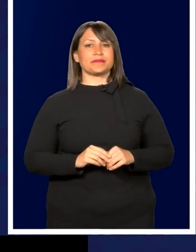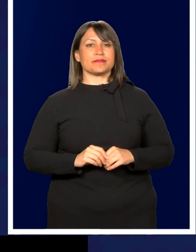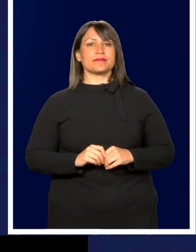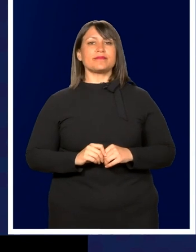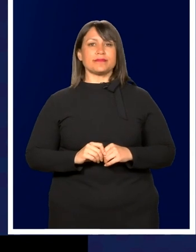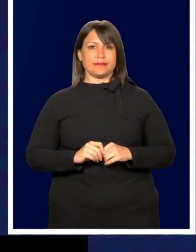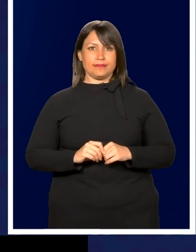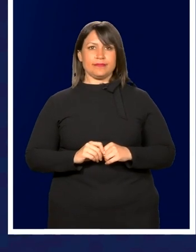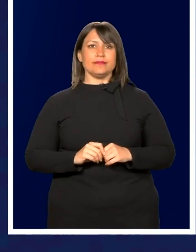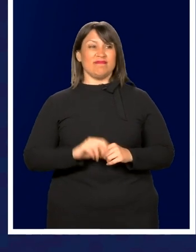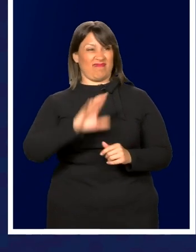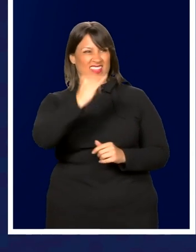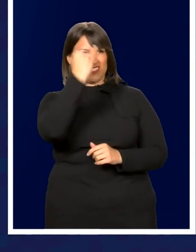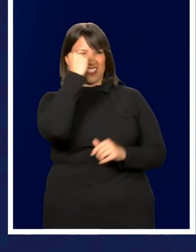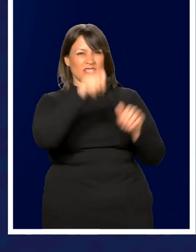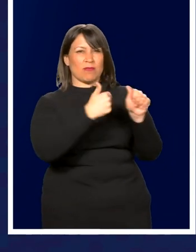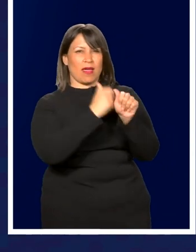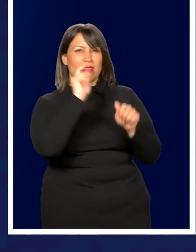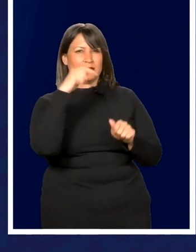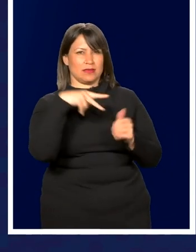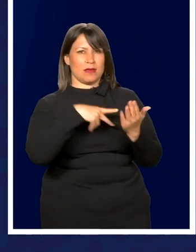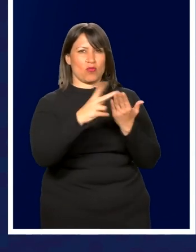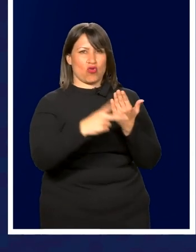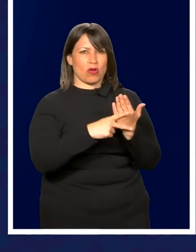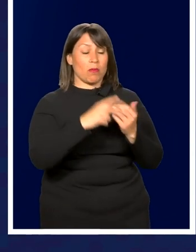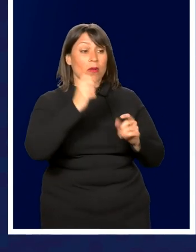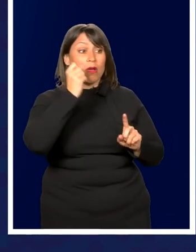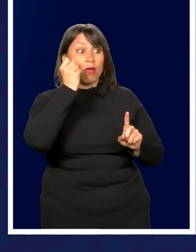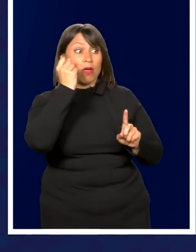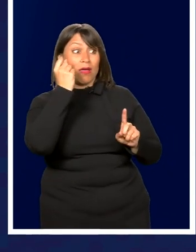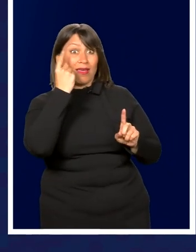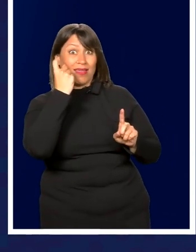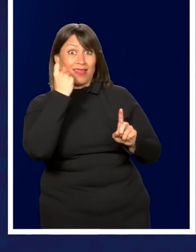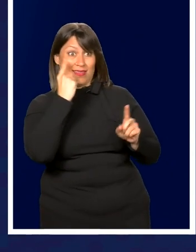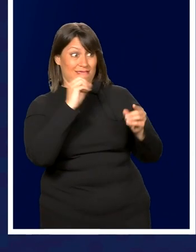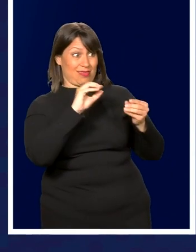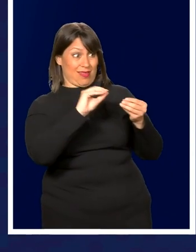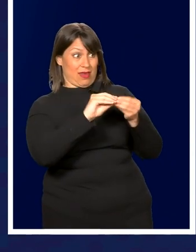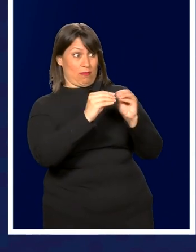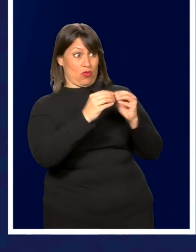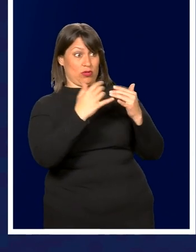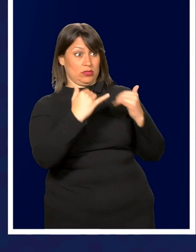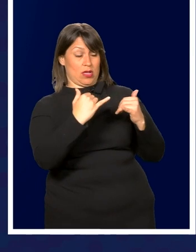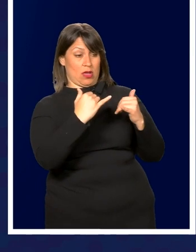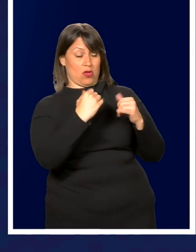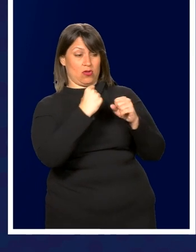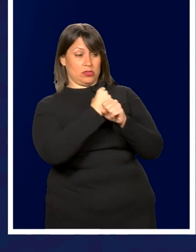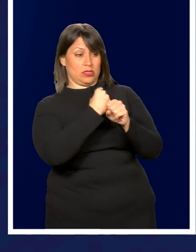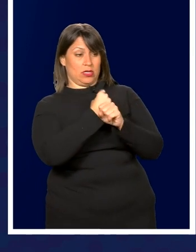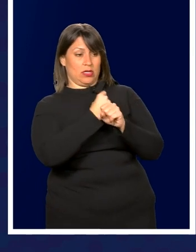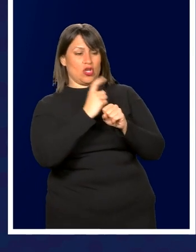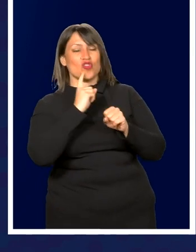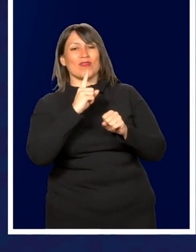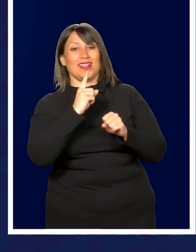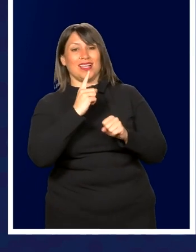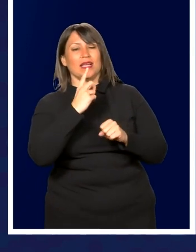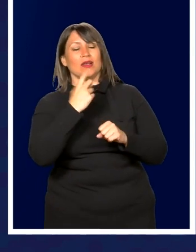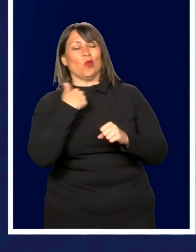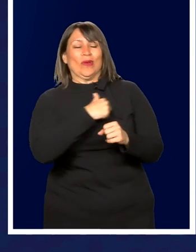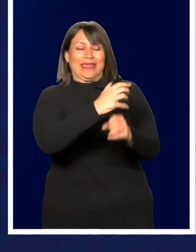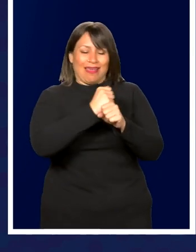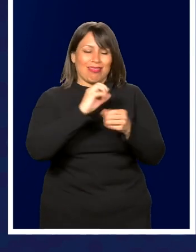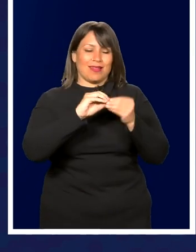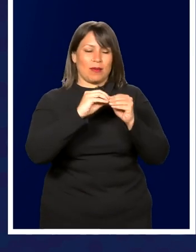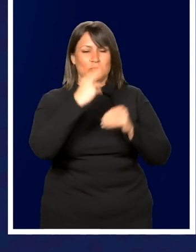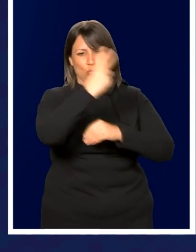you know, that's the idea behind the TAP program. And understand the numbers right now, and you don't get those numbers until two years after